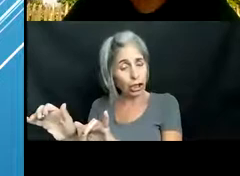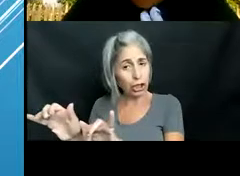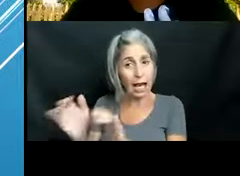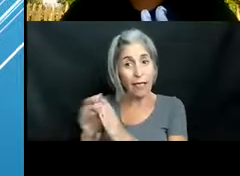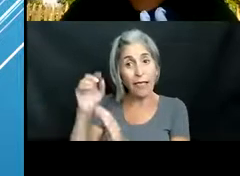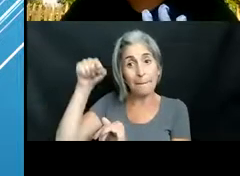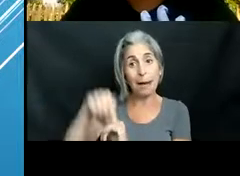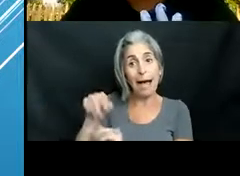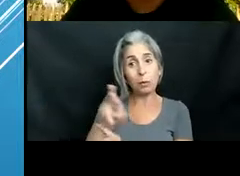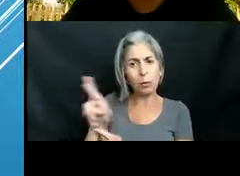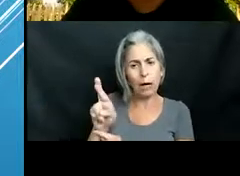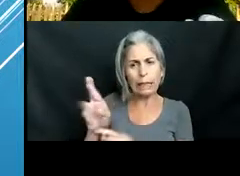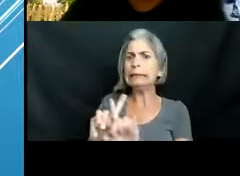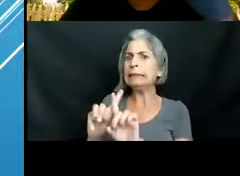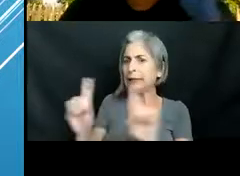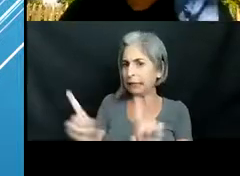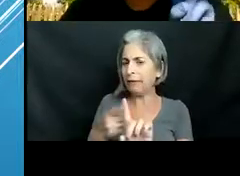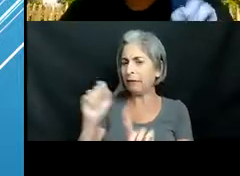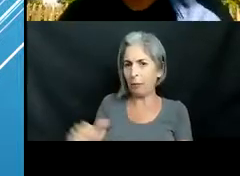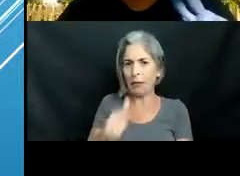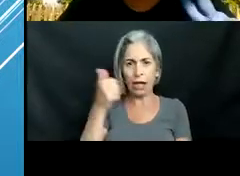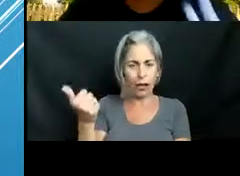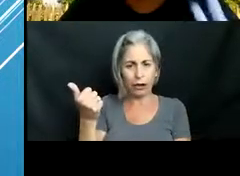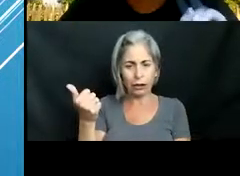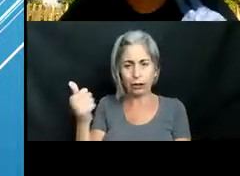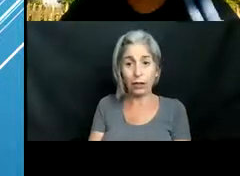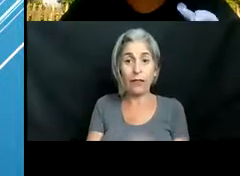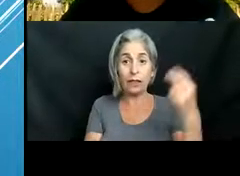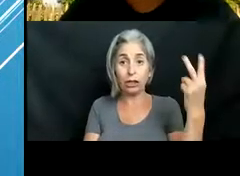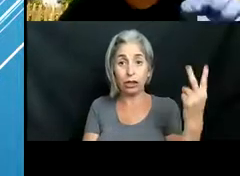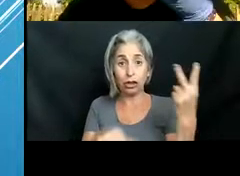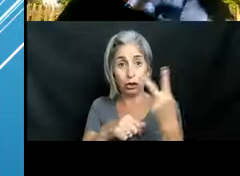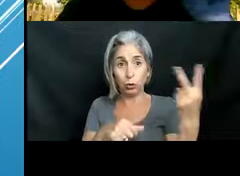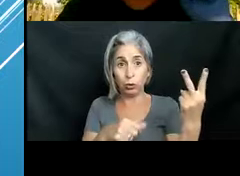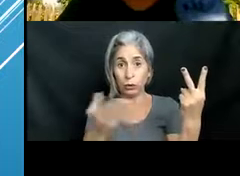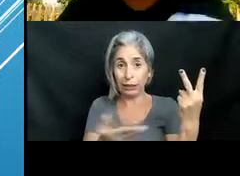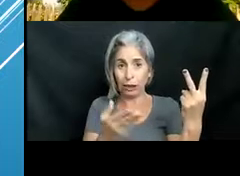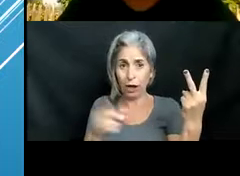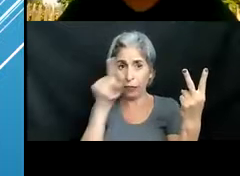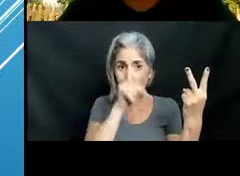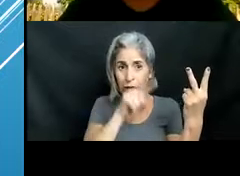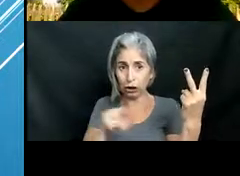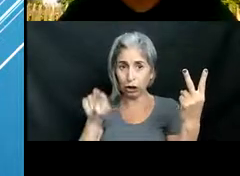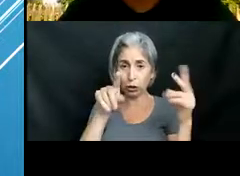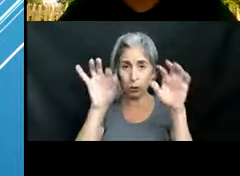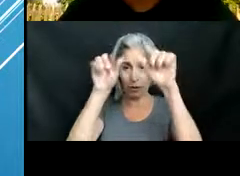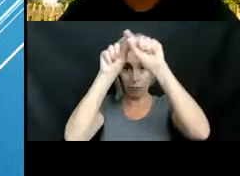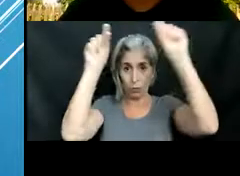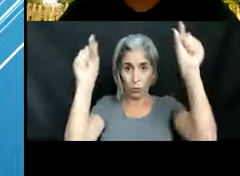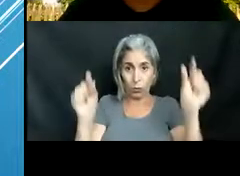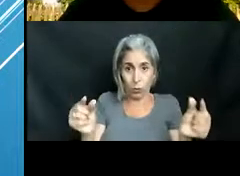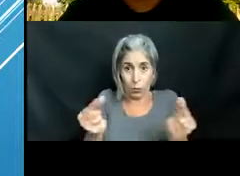bottom right quite different from the others but the two that we have here are the two that are circled in that yellow so the